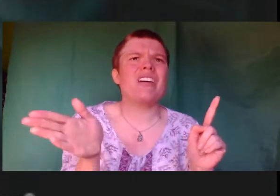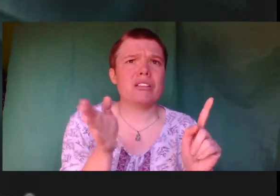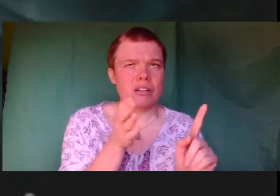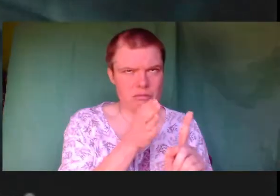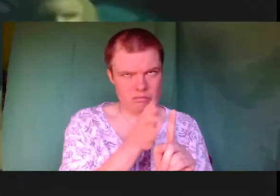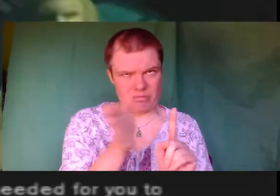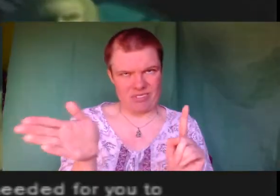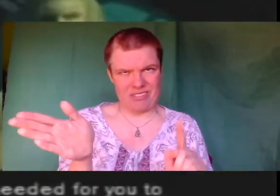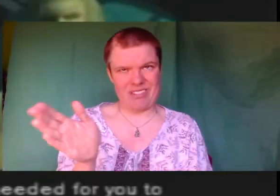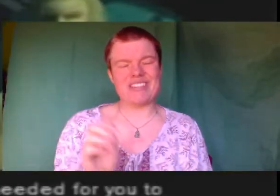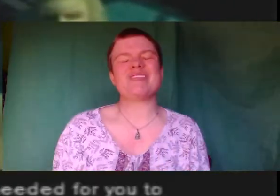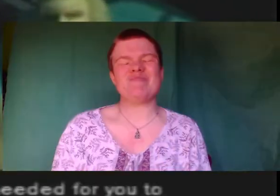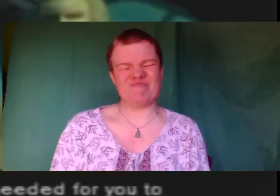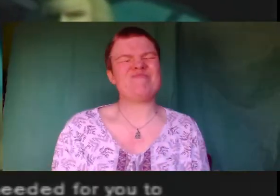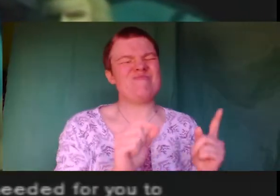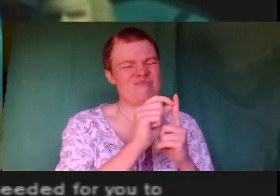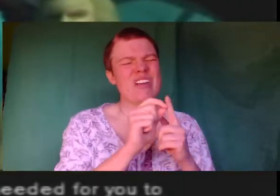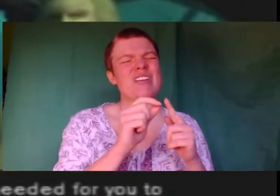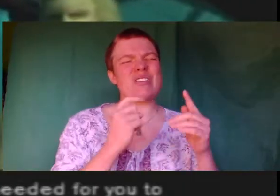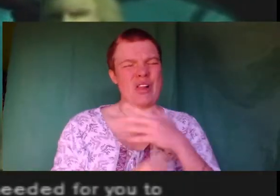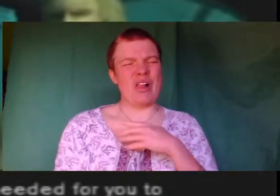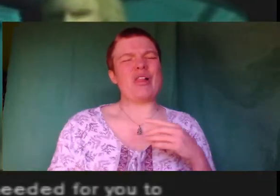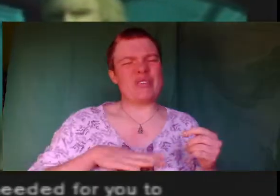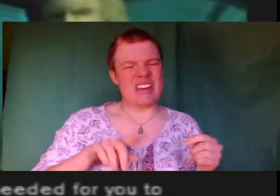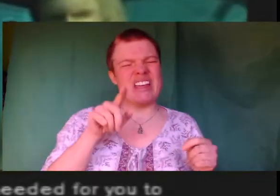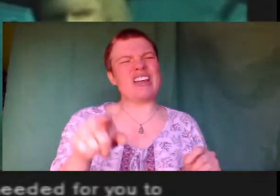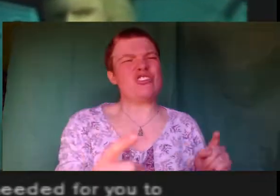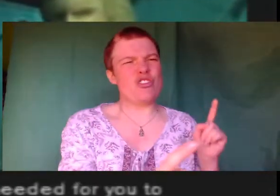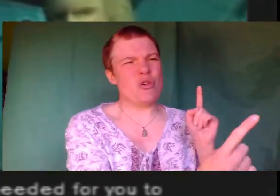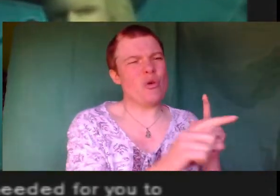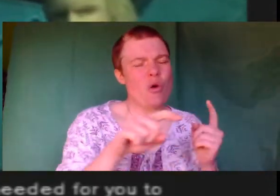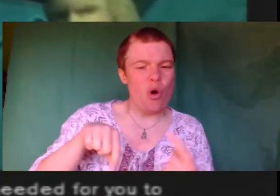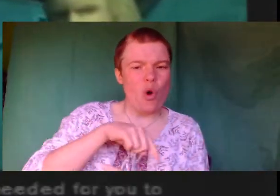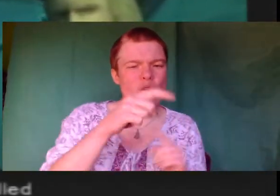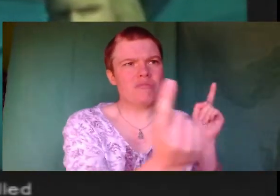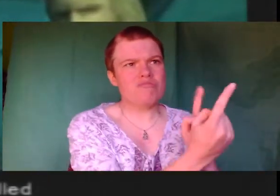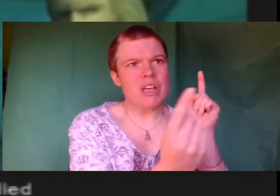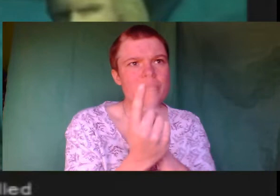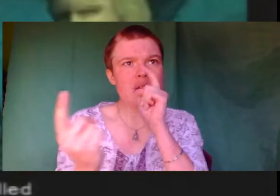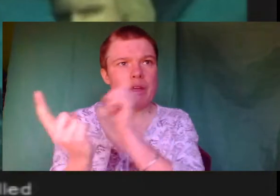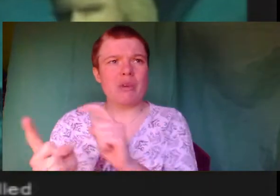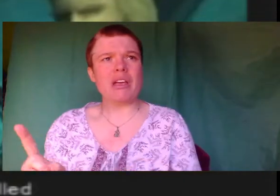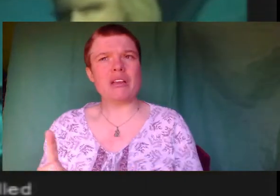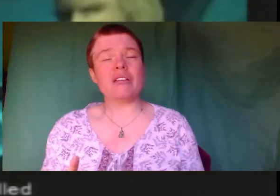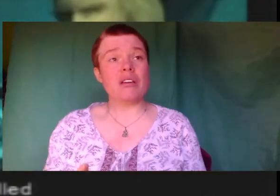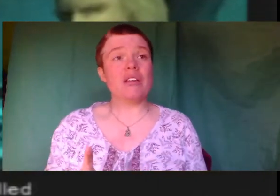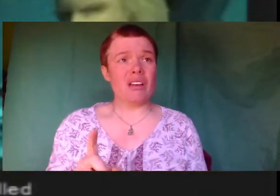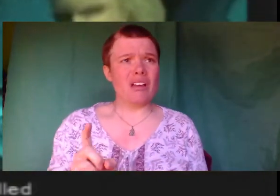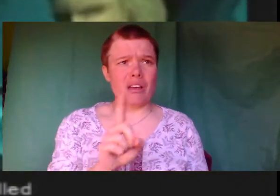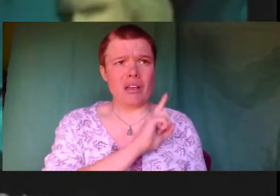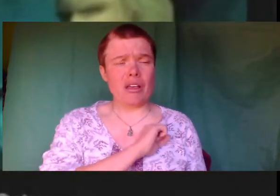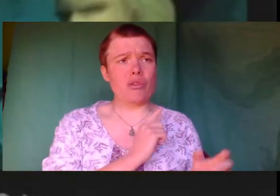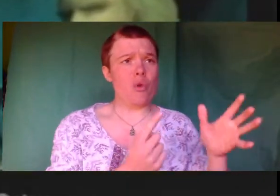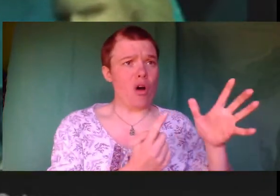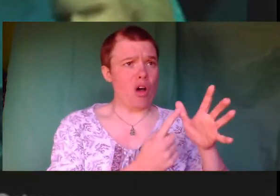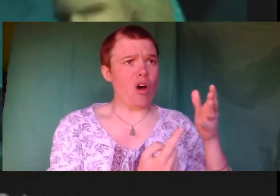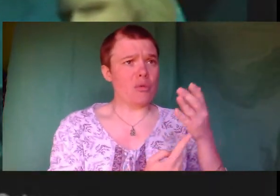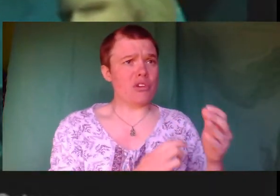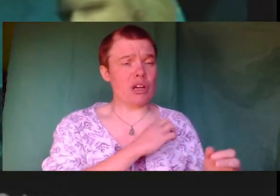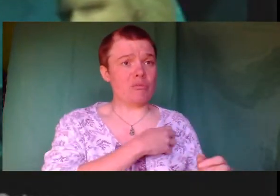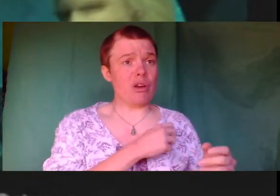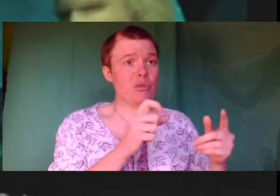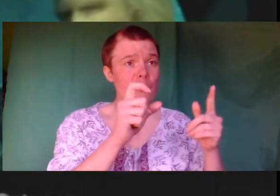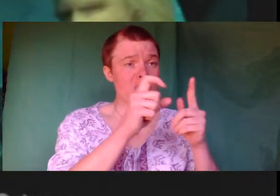A diversion? The Pentagon only needed for you to come into contact with us. That's what killed the Armstead President and